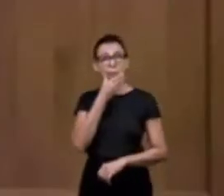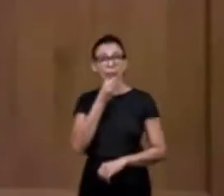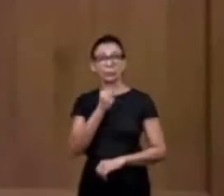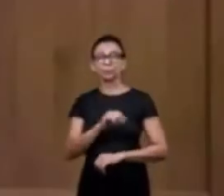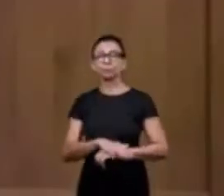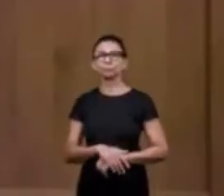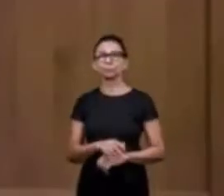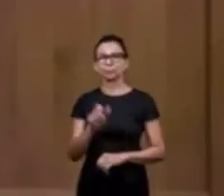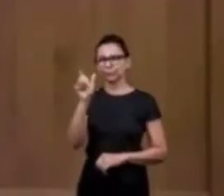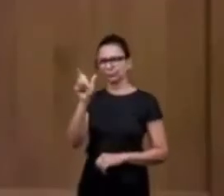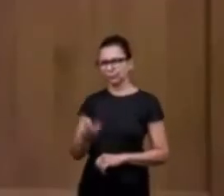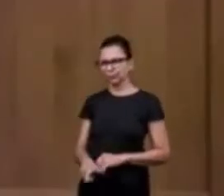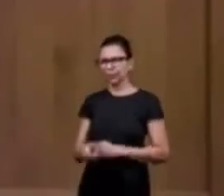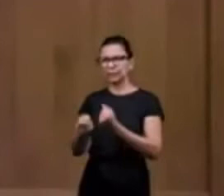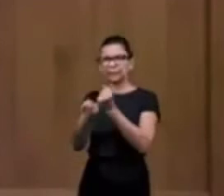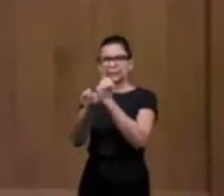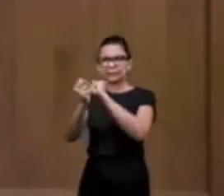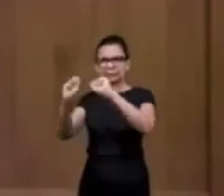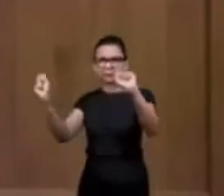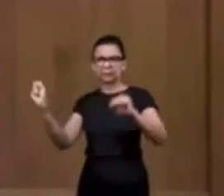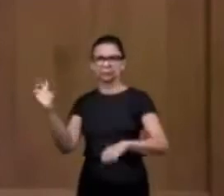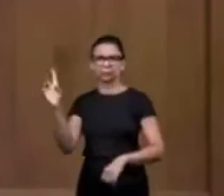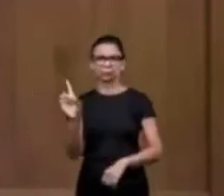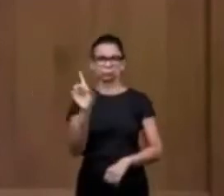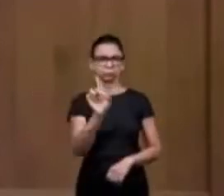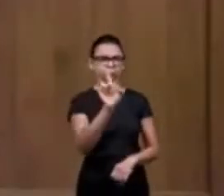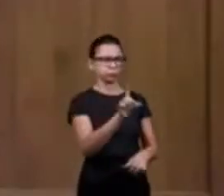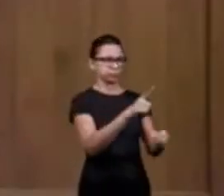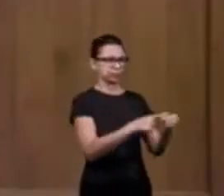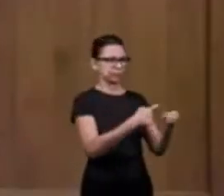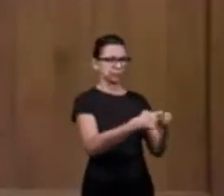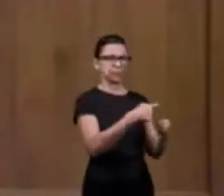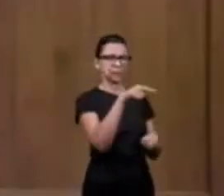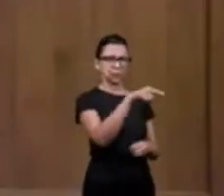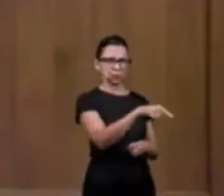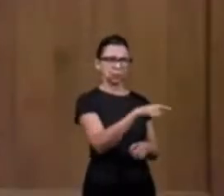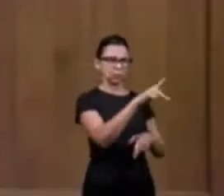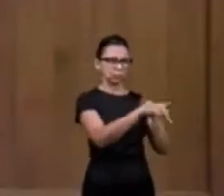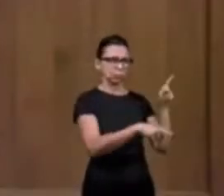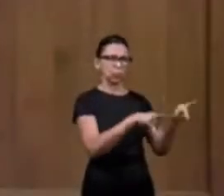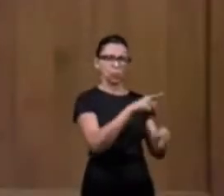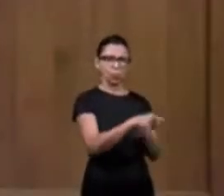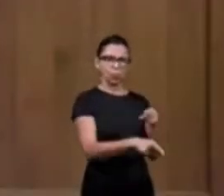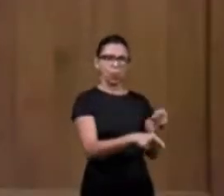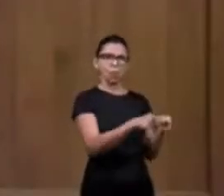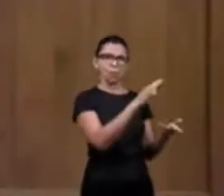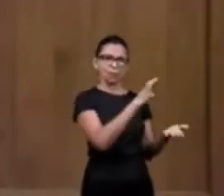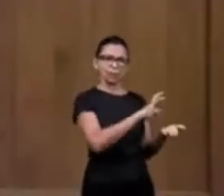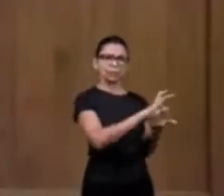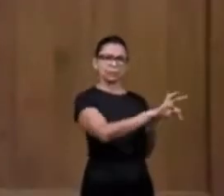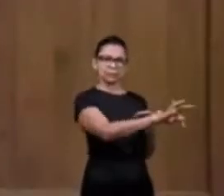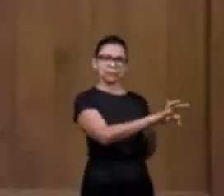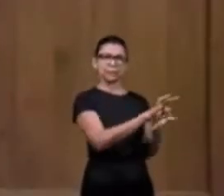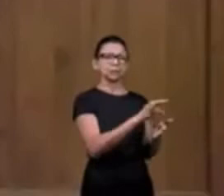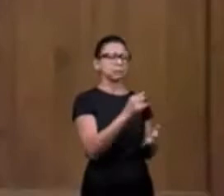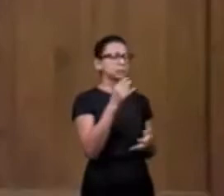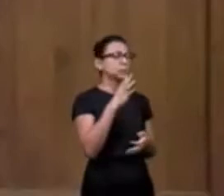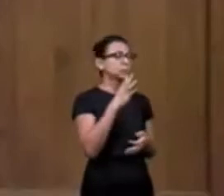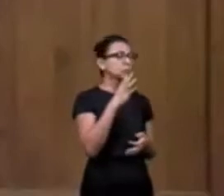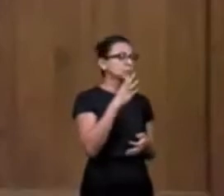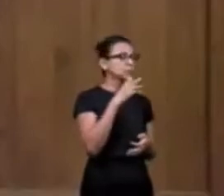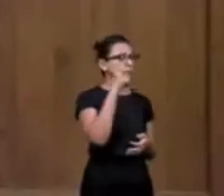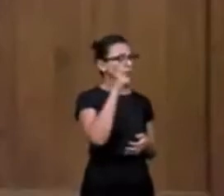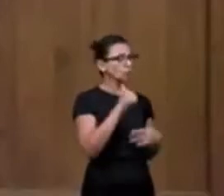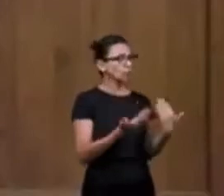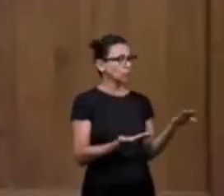simpson he went to the city of the philistines and he met a young woman and he wanted to marry her so